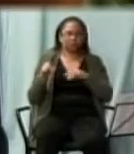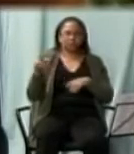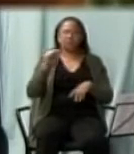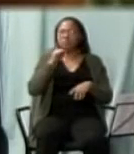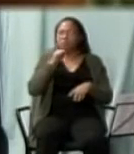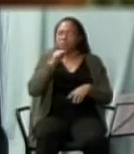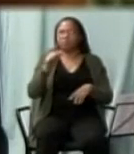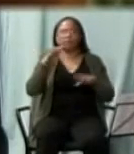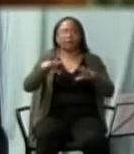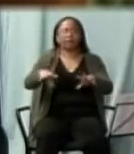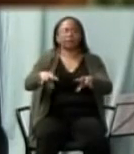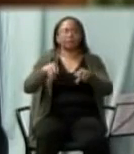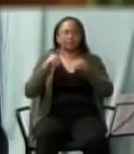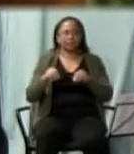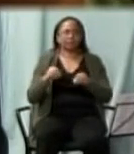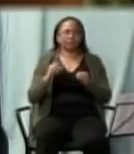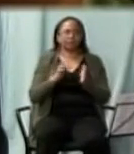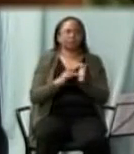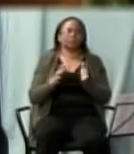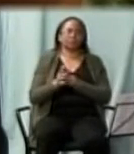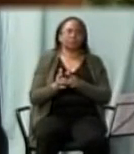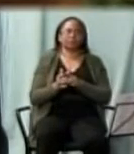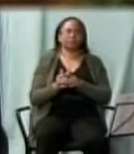accept Jesus.